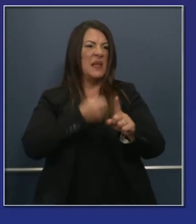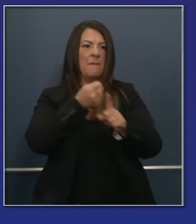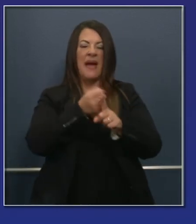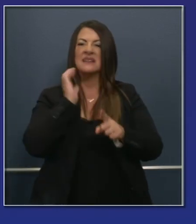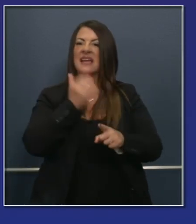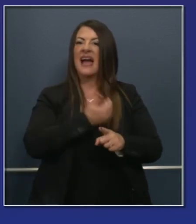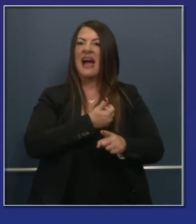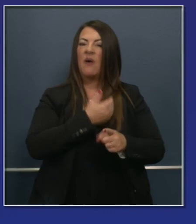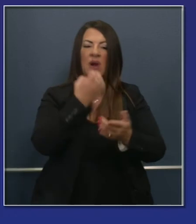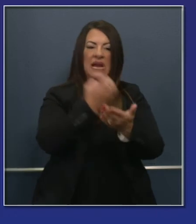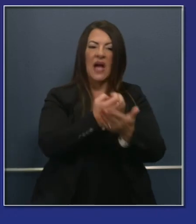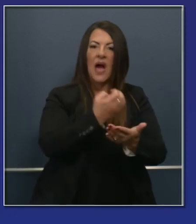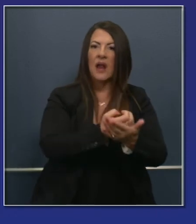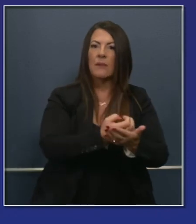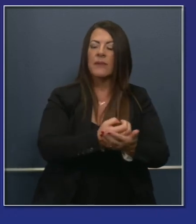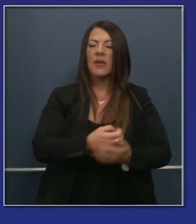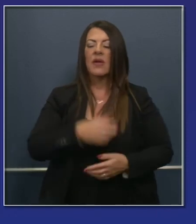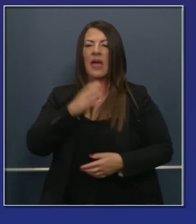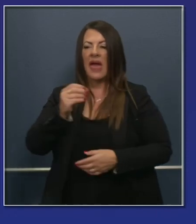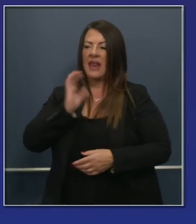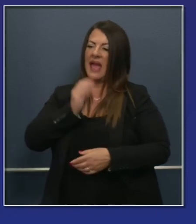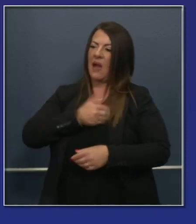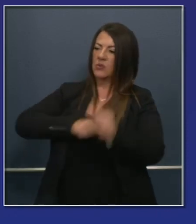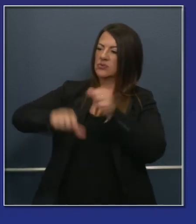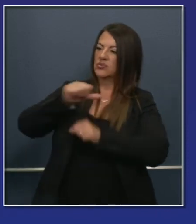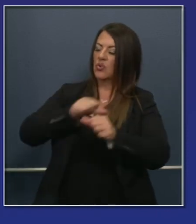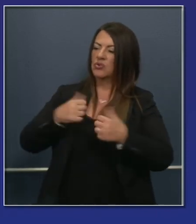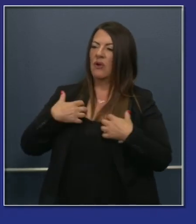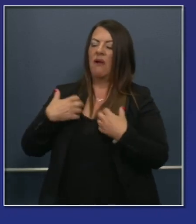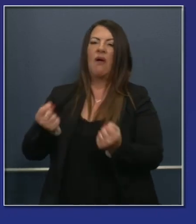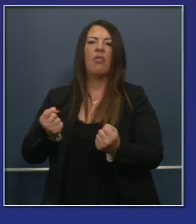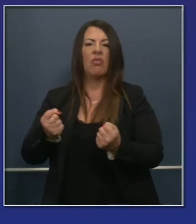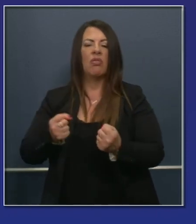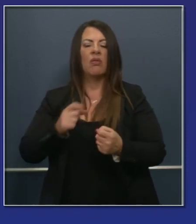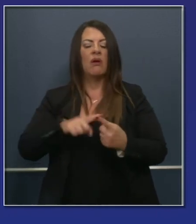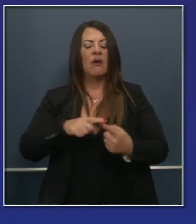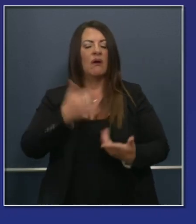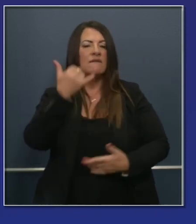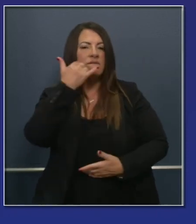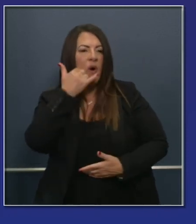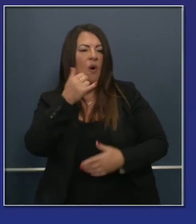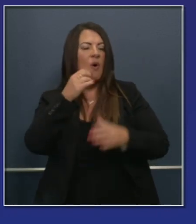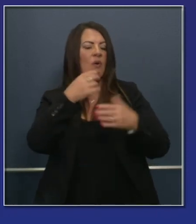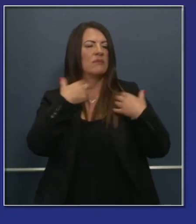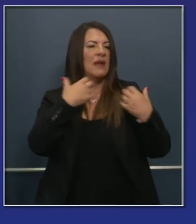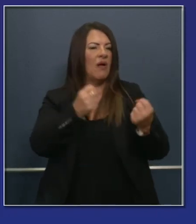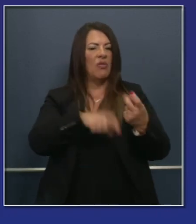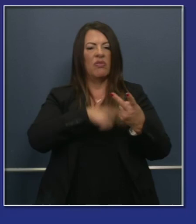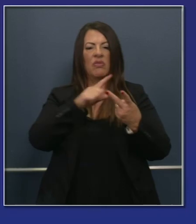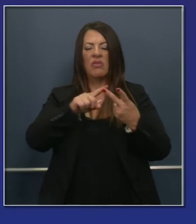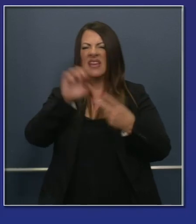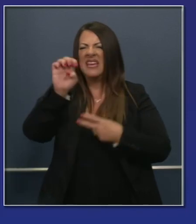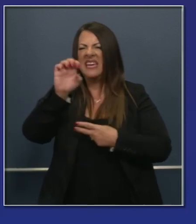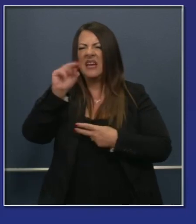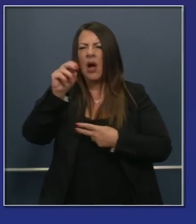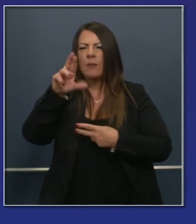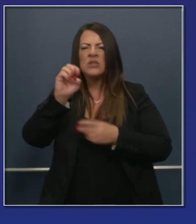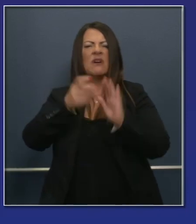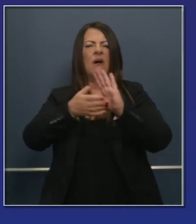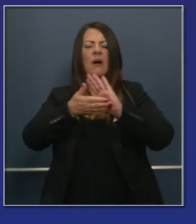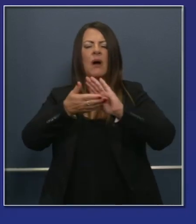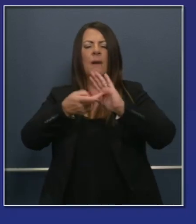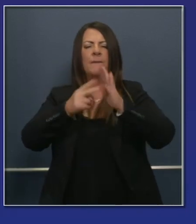social well-being, from telehealth to teletraining to e-commerce, but particularly